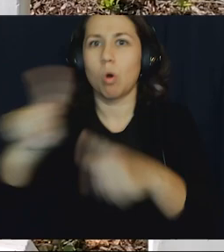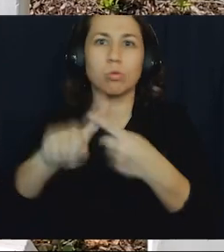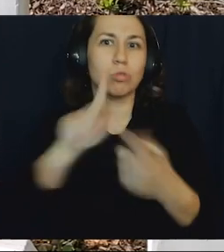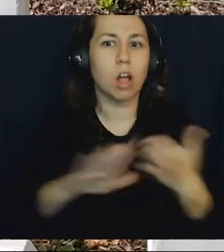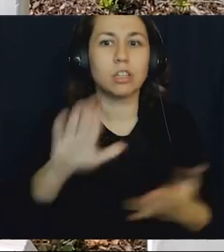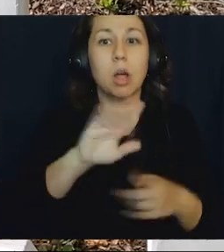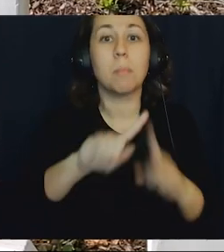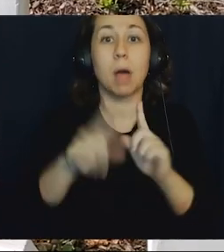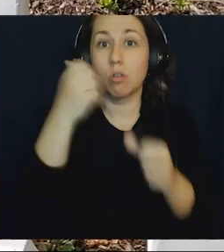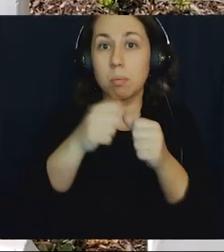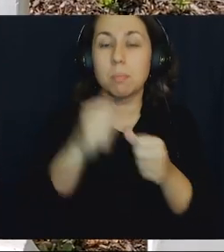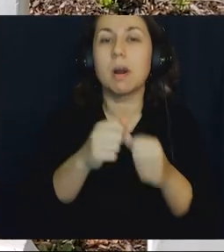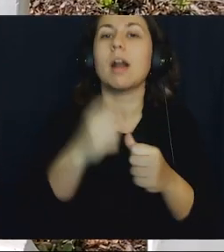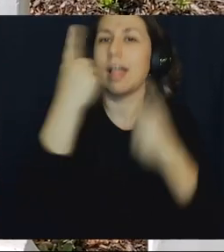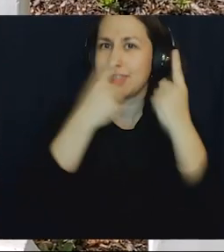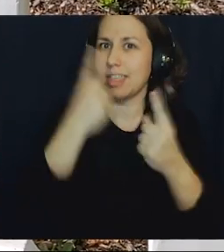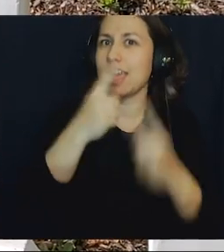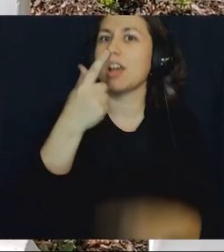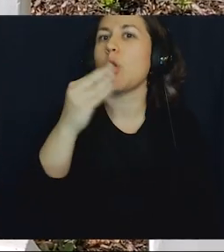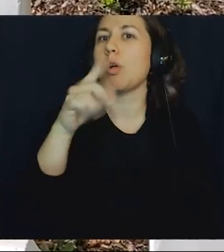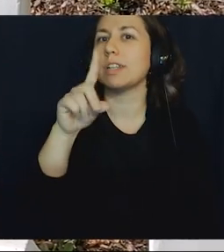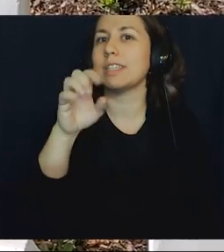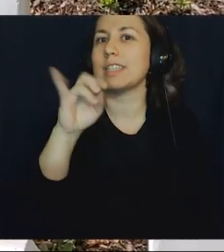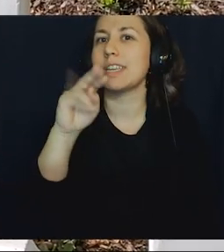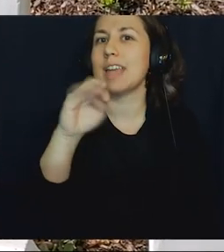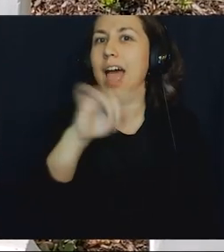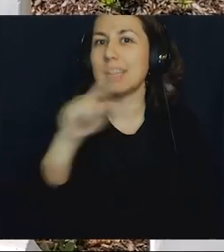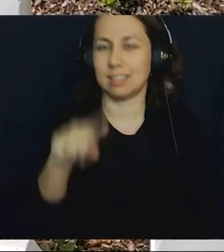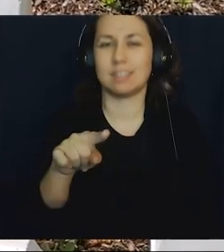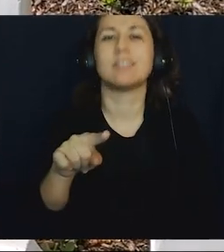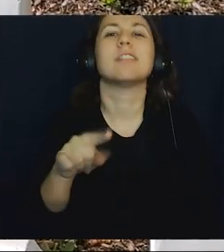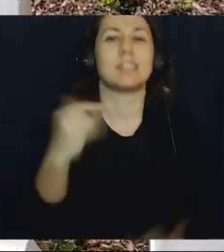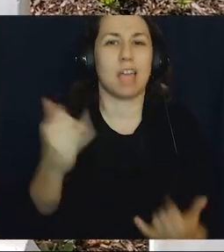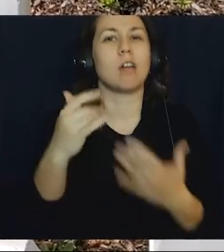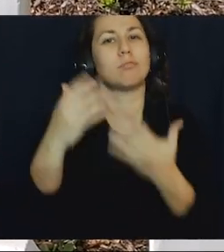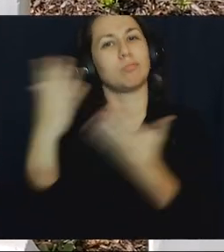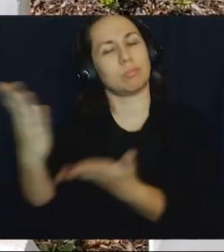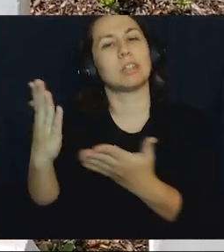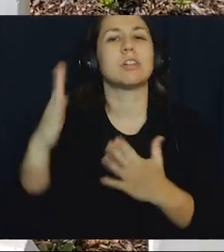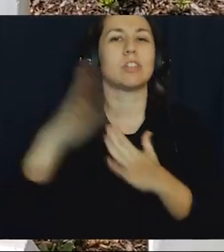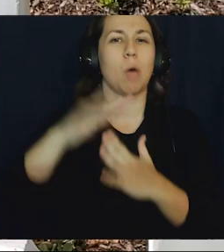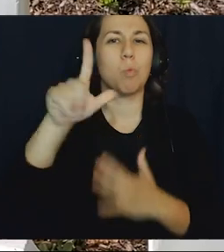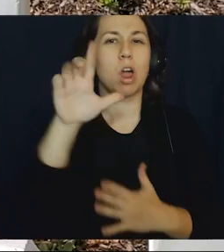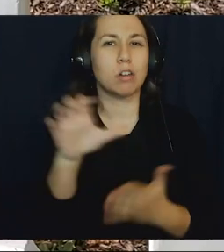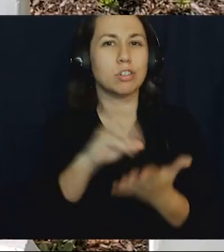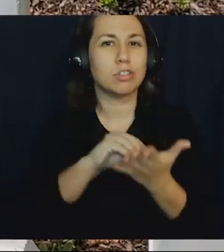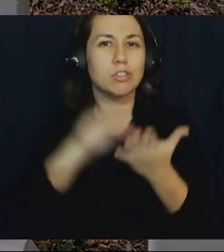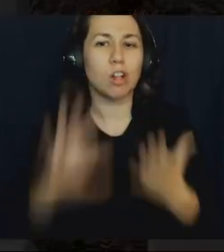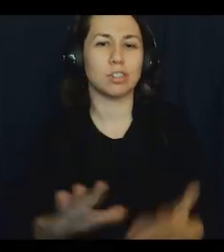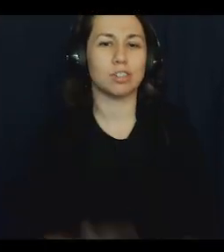We're extremely proud of you, but always remember, think Godinus. Now I present to you our top 100 scholars.